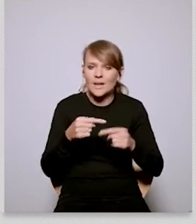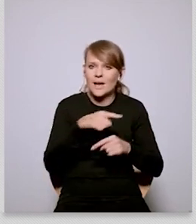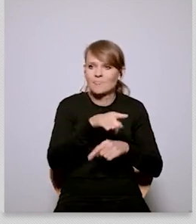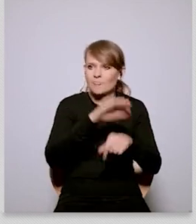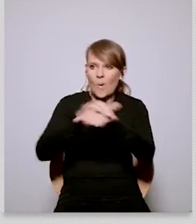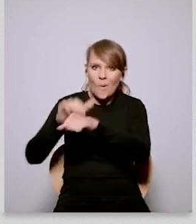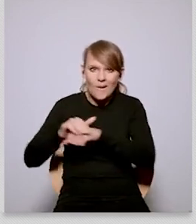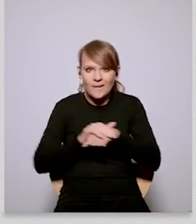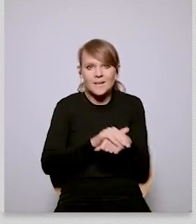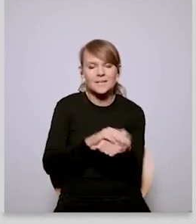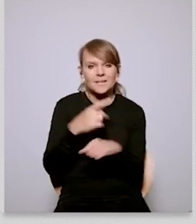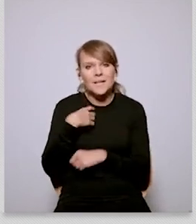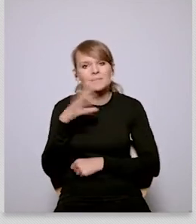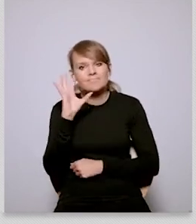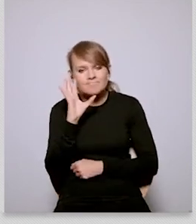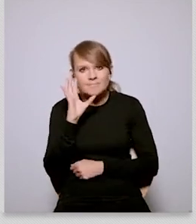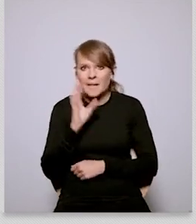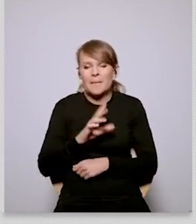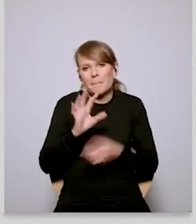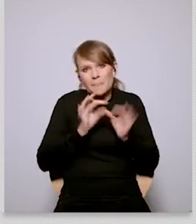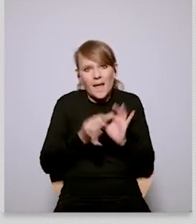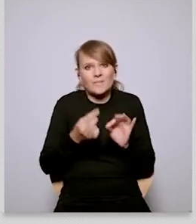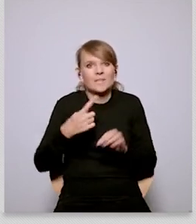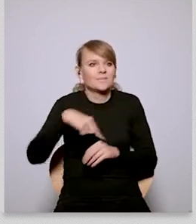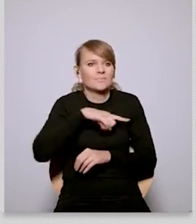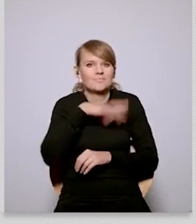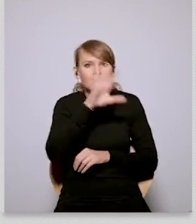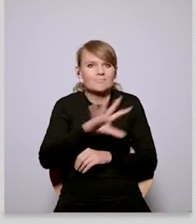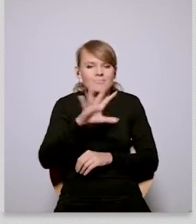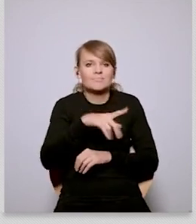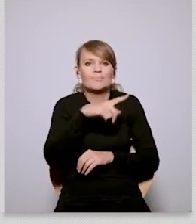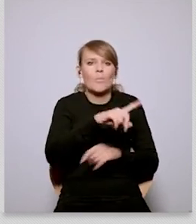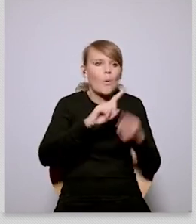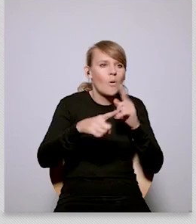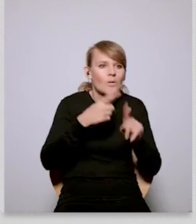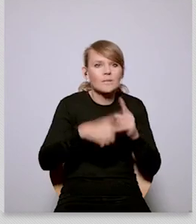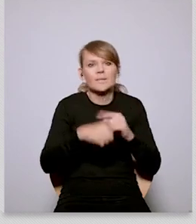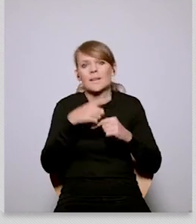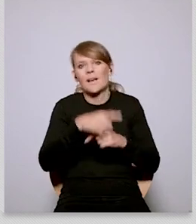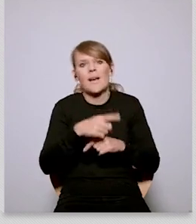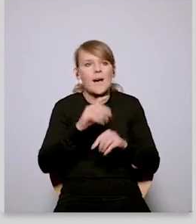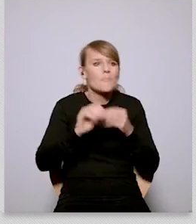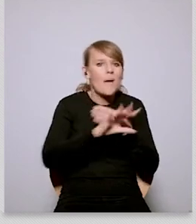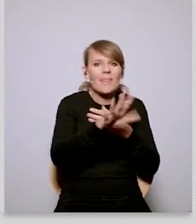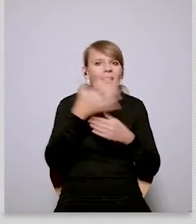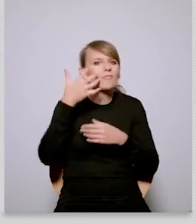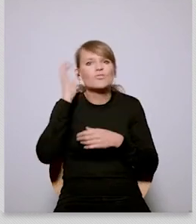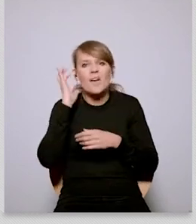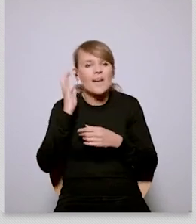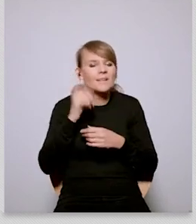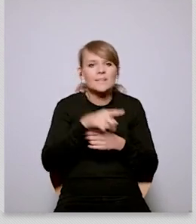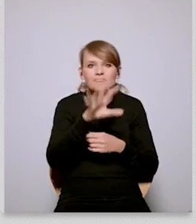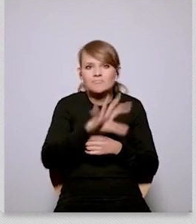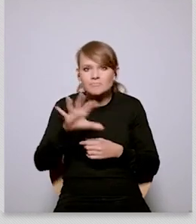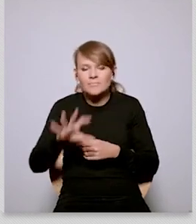discourse really in the political discourse the biggest singular divisive um hit was the proposal